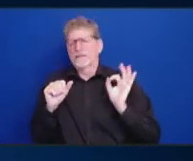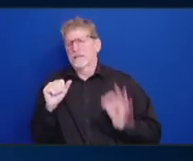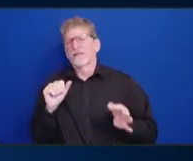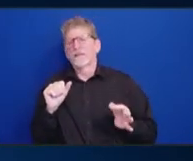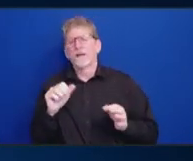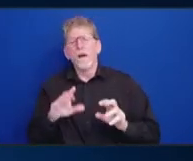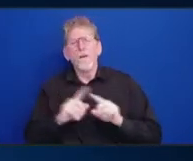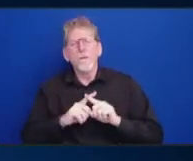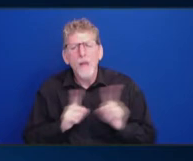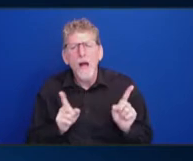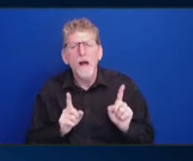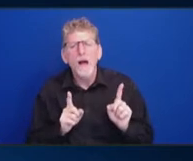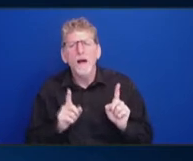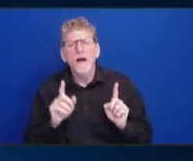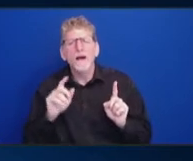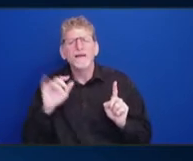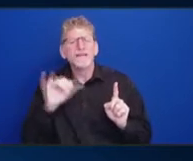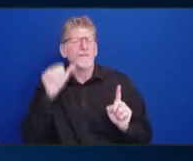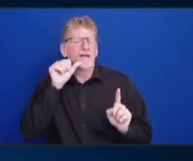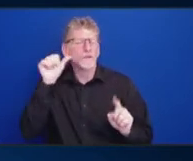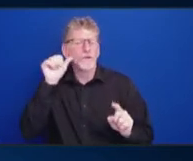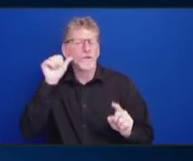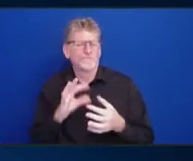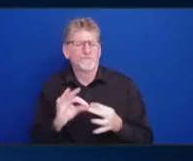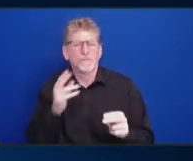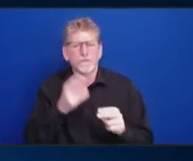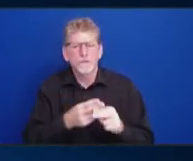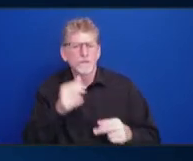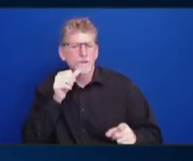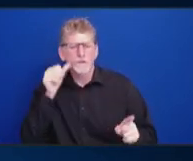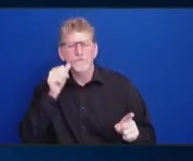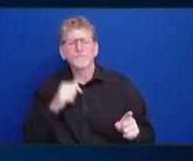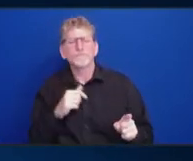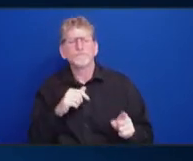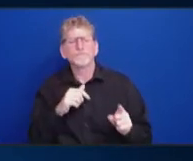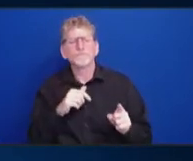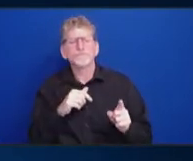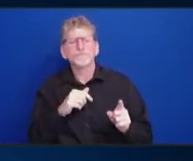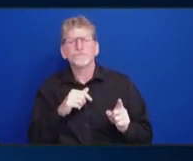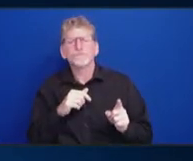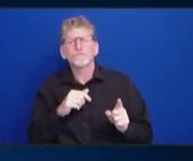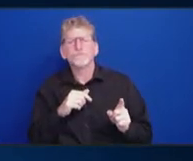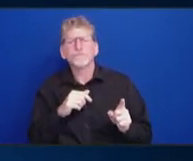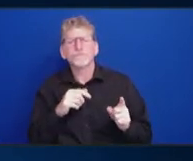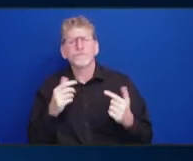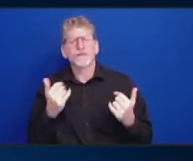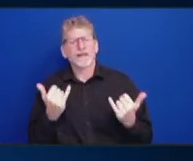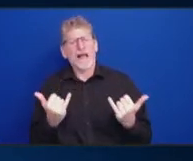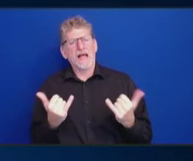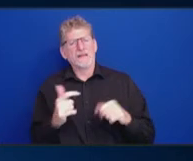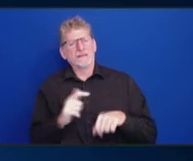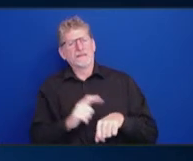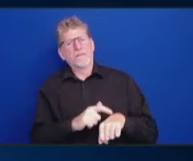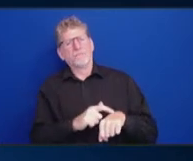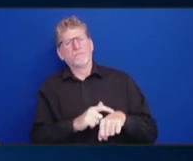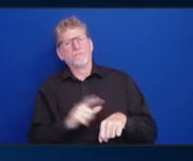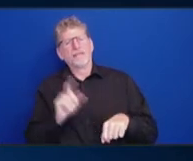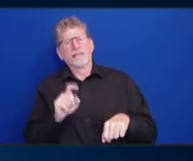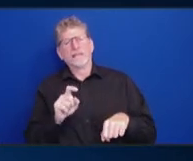yesterday, the time is now. We need to act on some things right now.